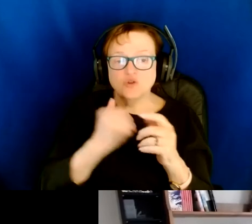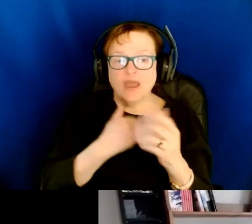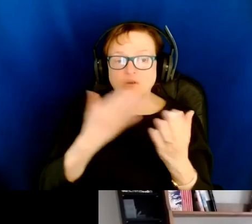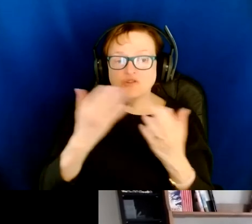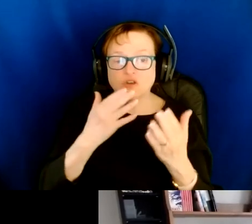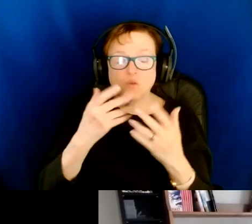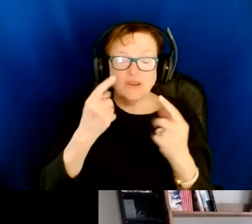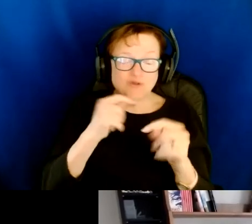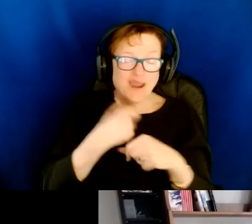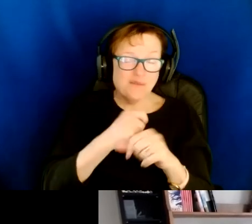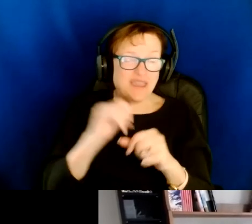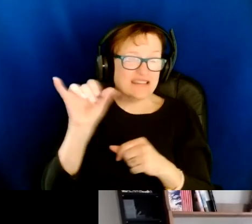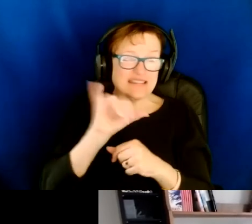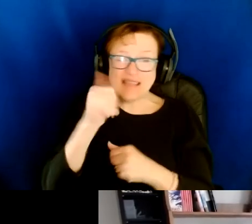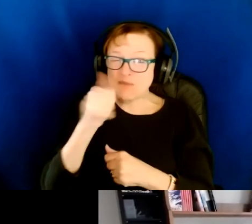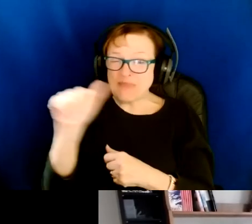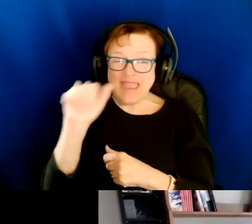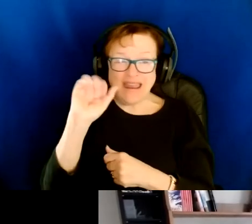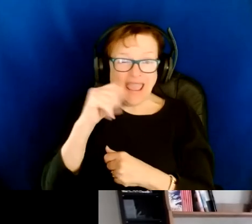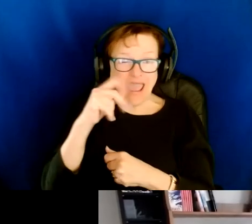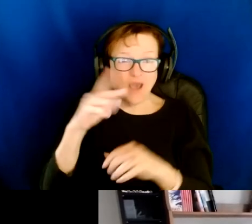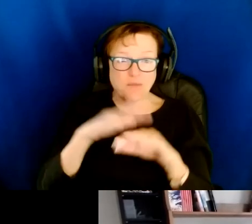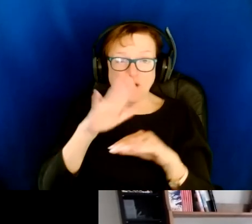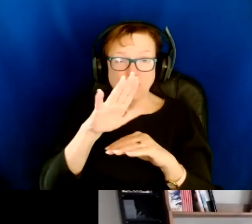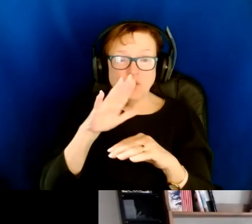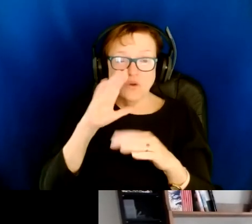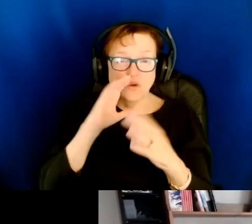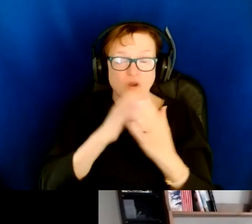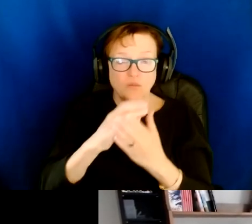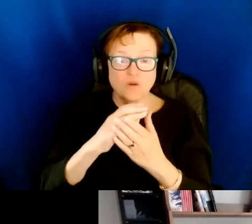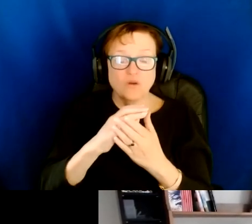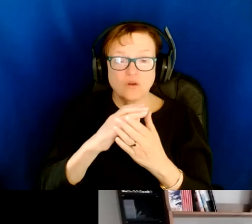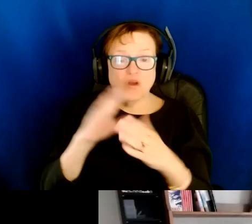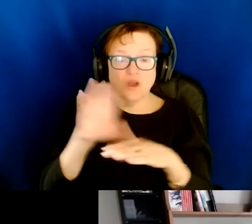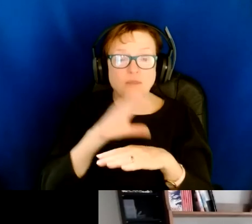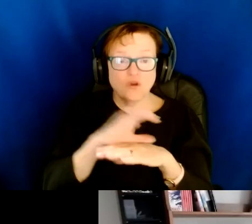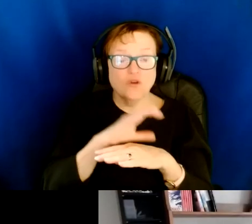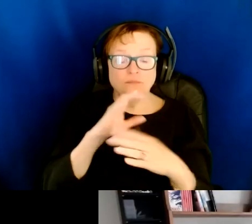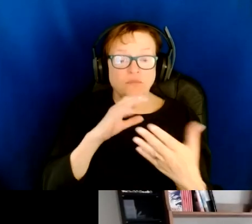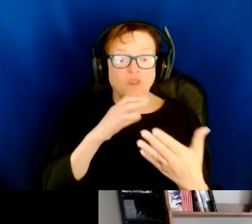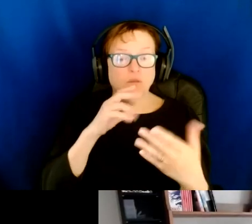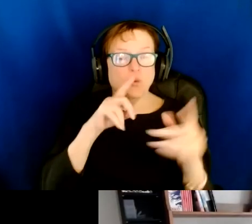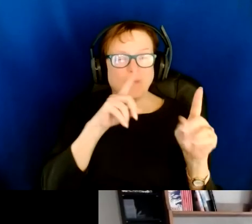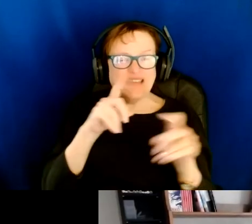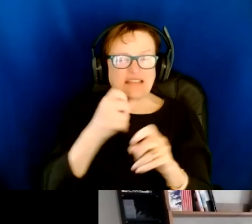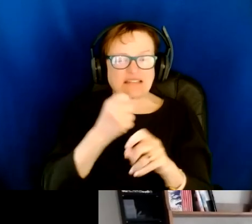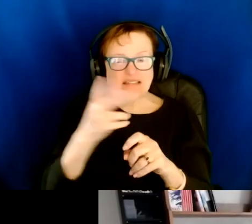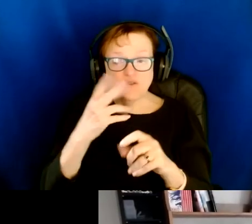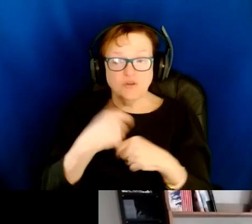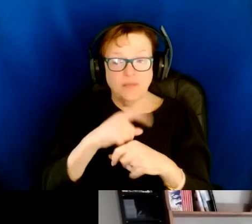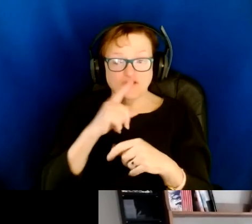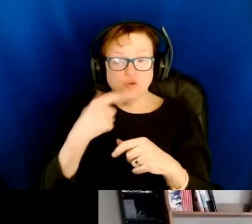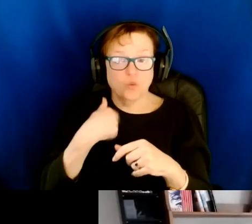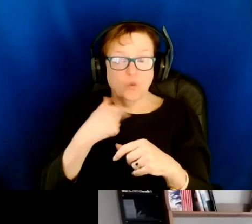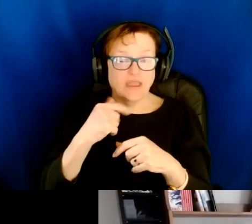work like any other app would work on your computer. But we do test with several of those screen readers to make sure that you can actually get everywhere